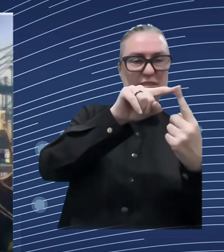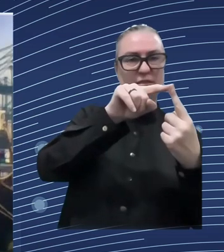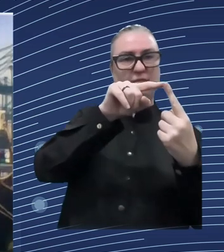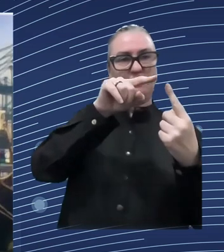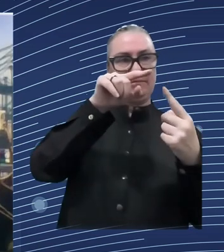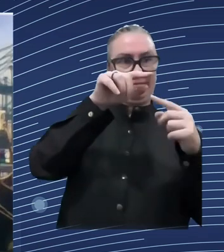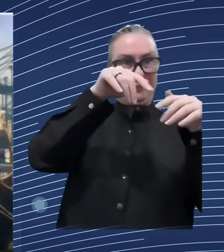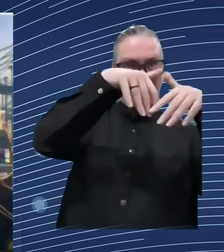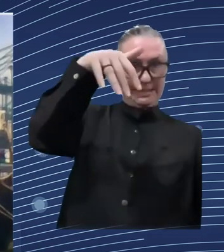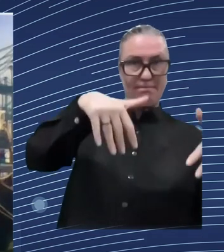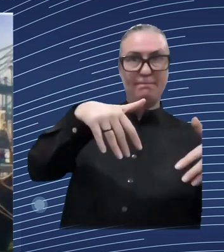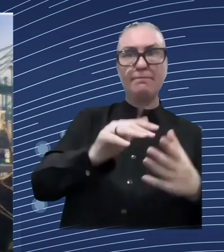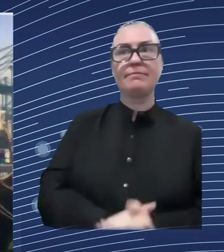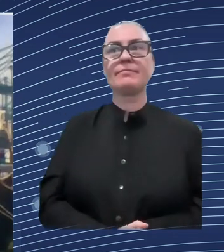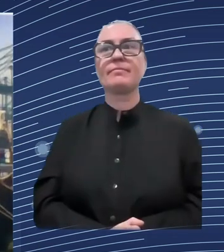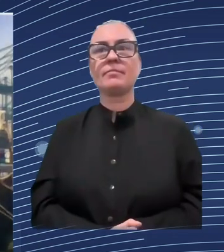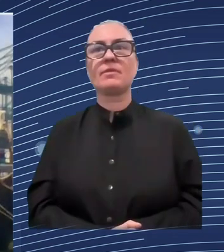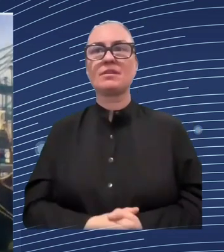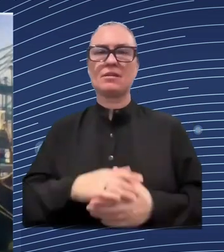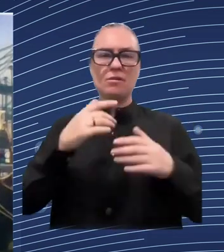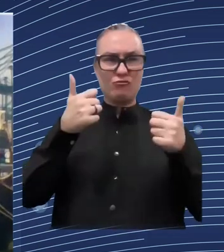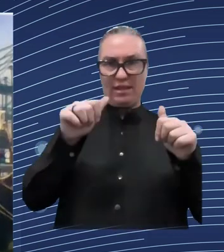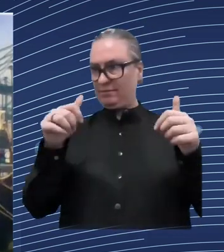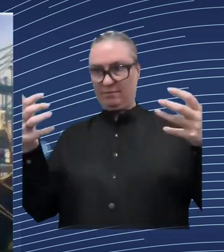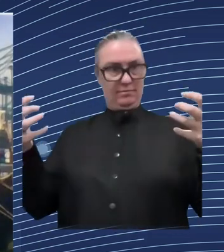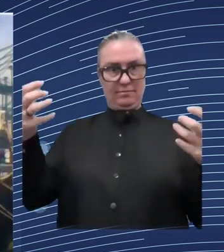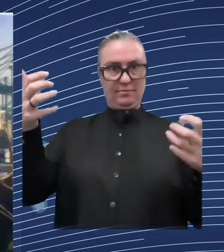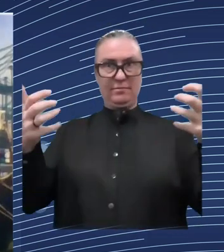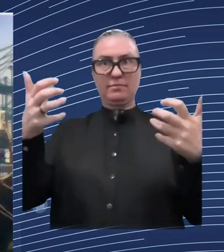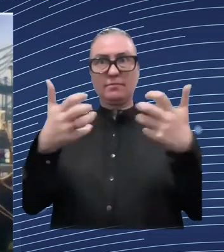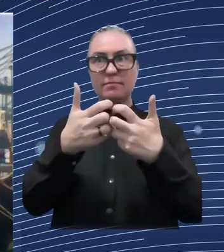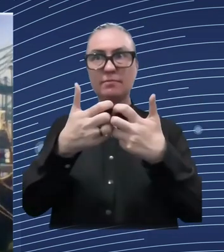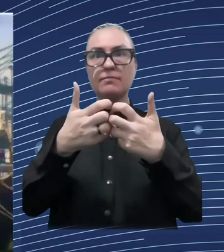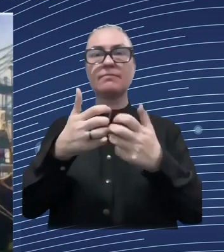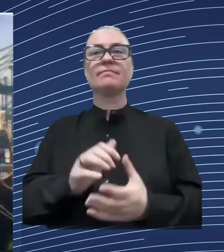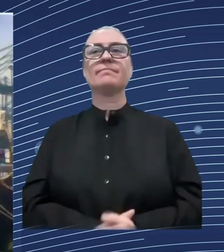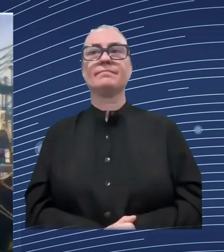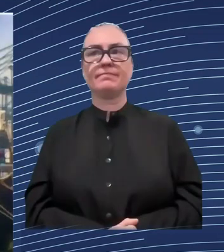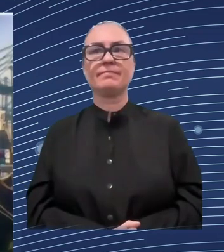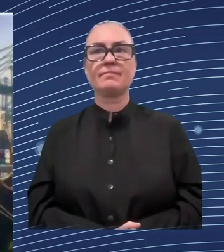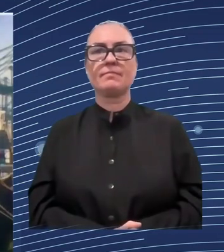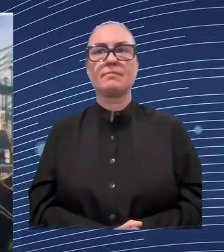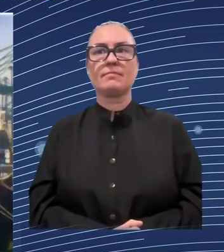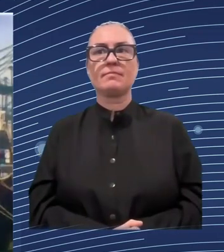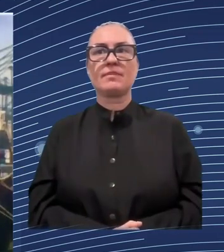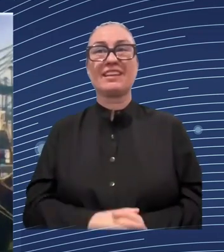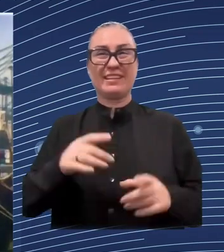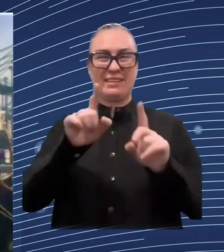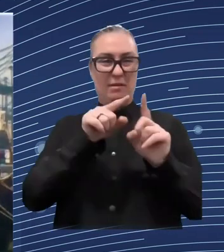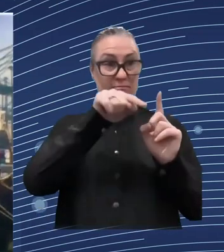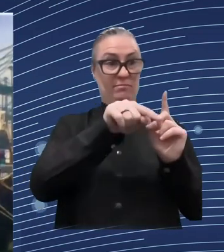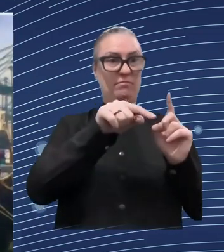because what's in now in these years of the horrible war it has allowed us to work on tree levels and the immediate uh